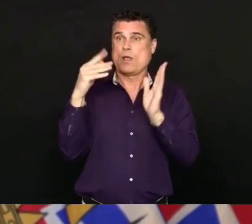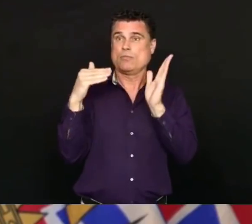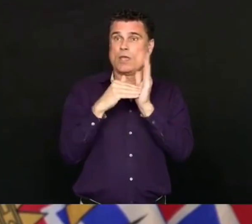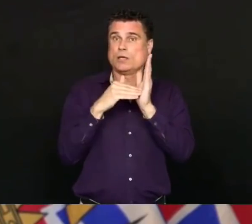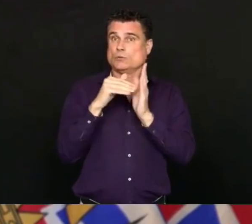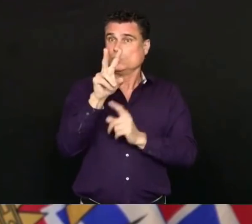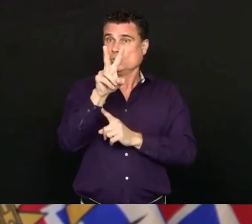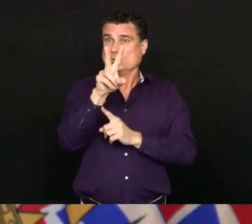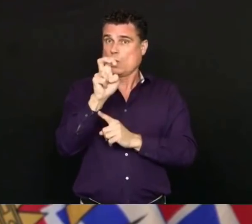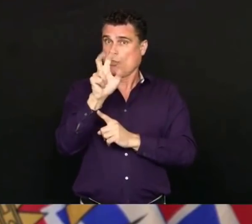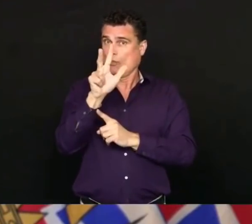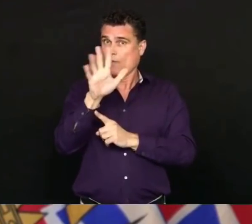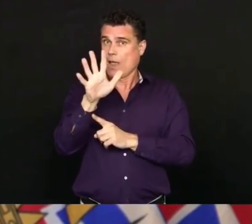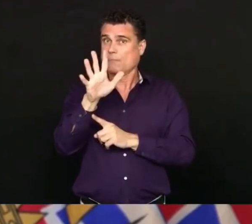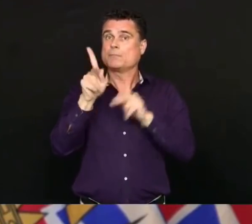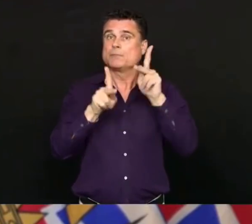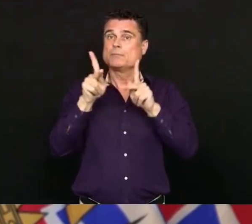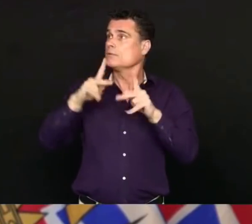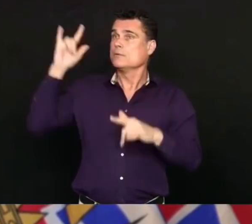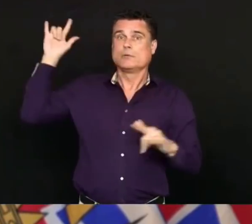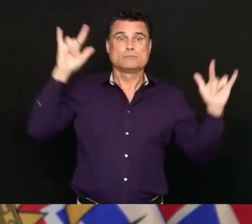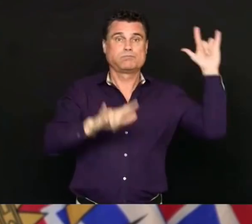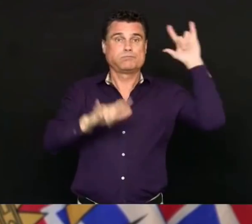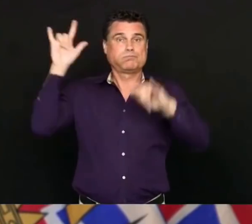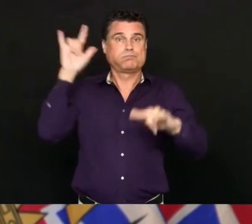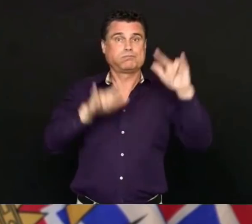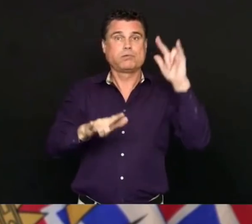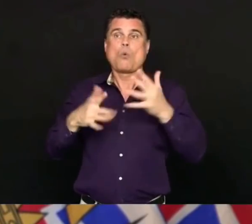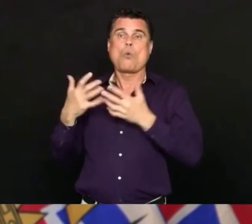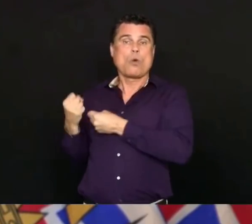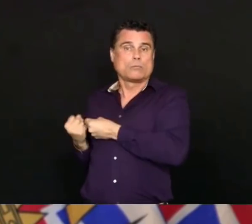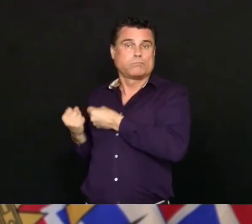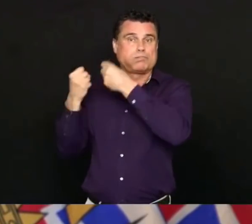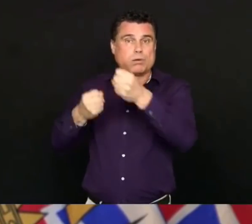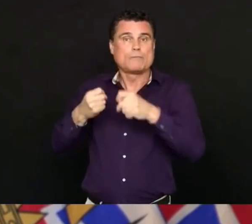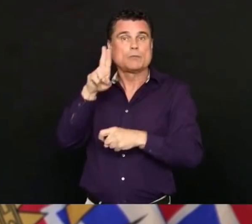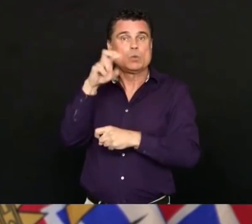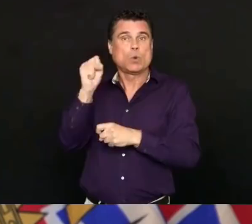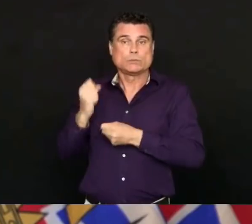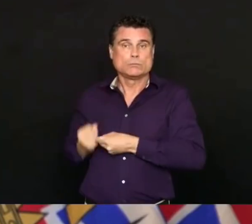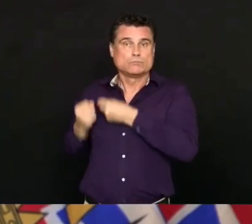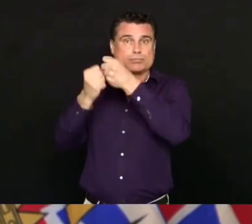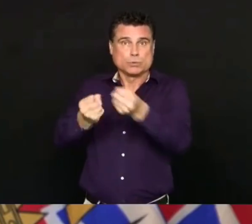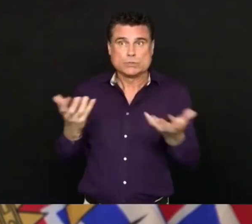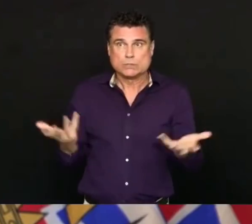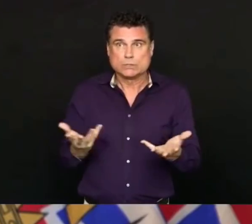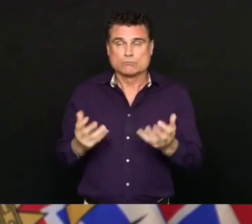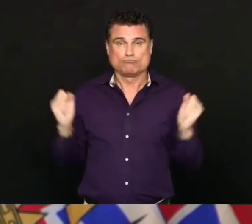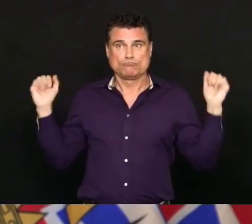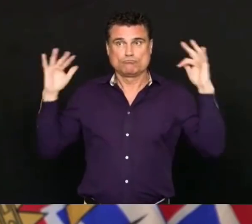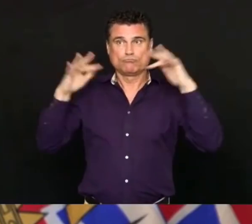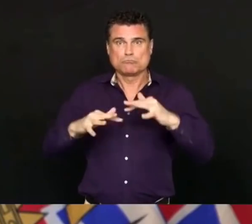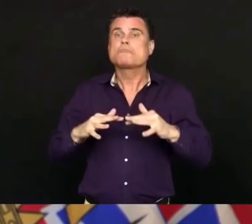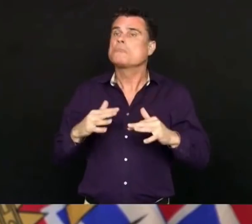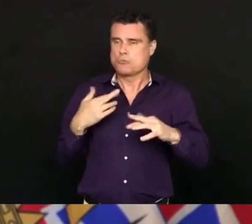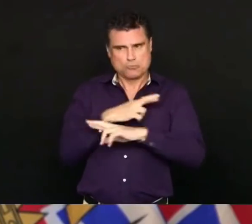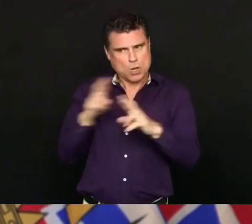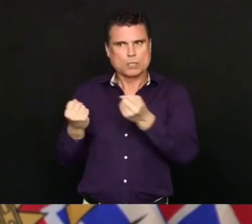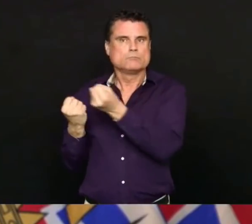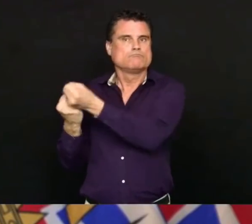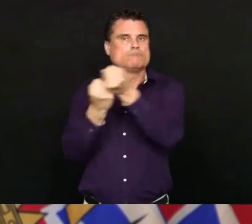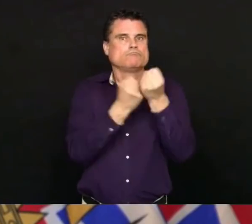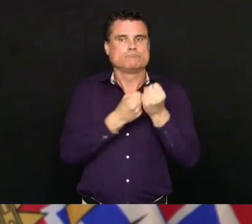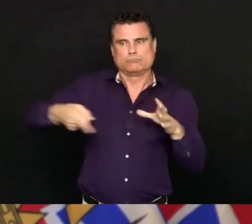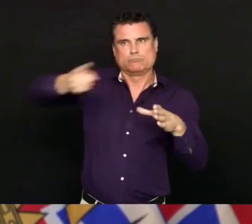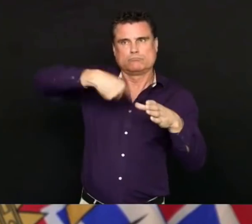and we have the support systems in place and have been fully activated. Thirteen travellers have required